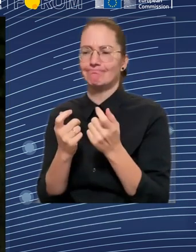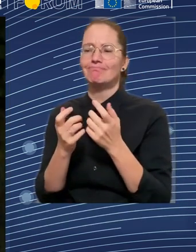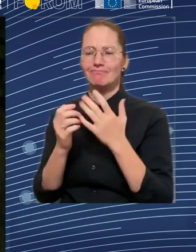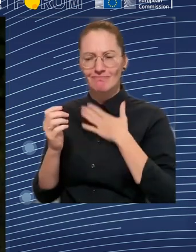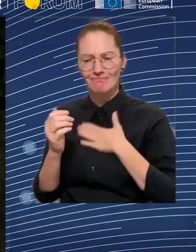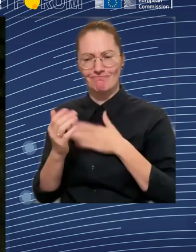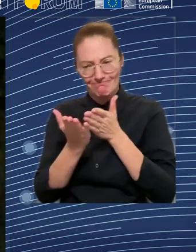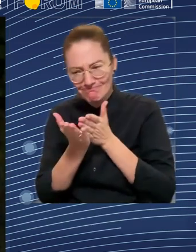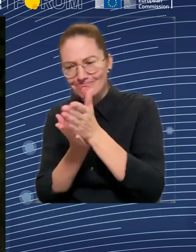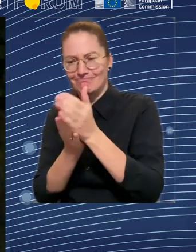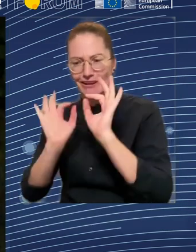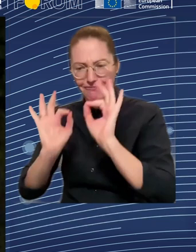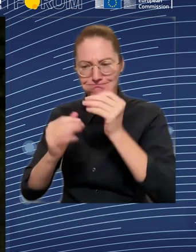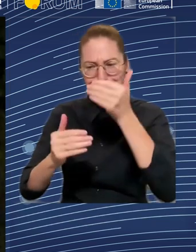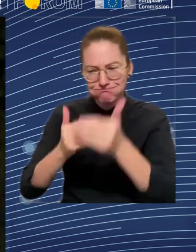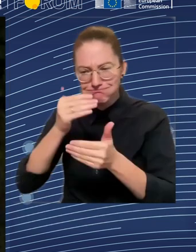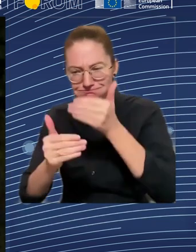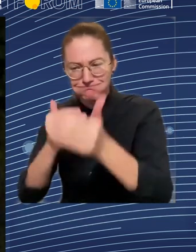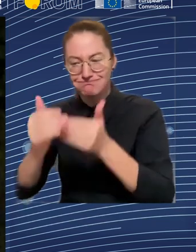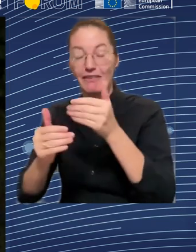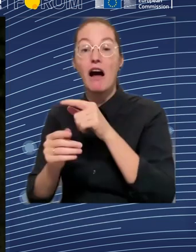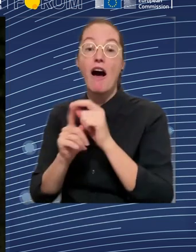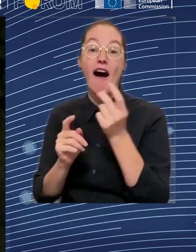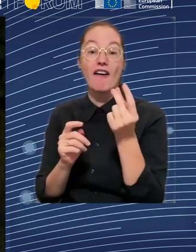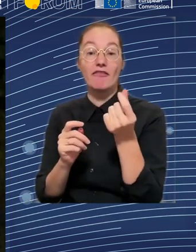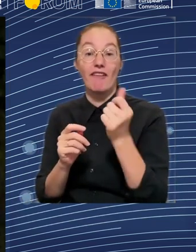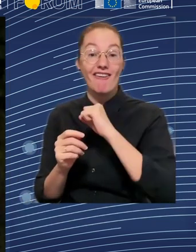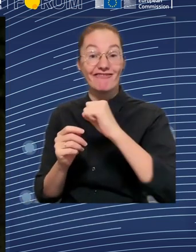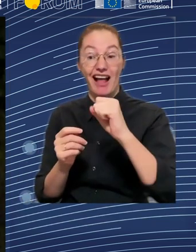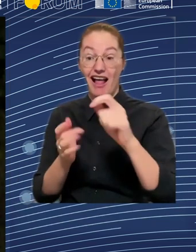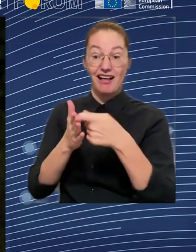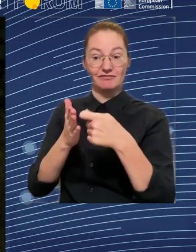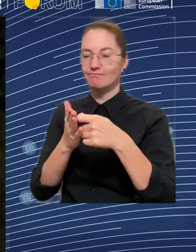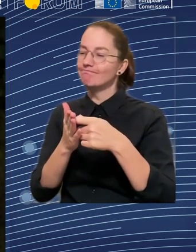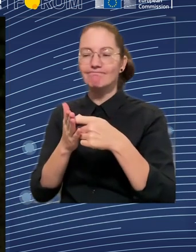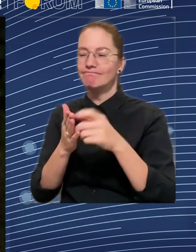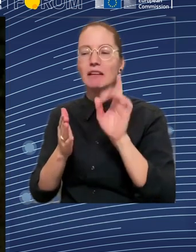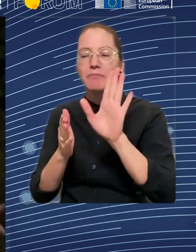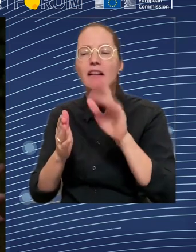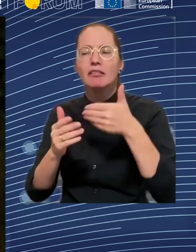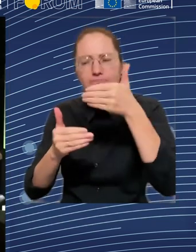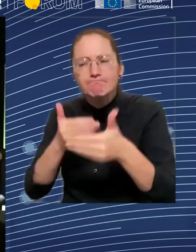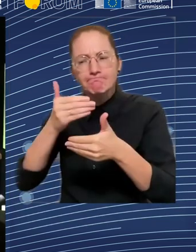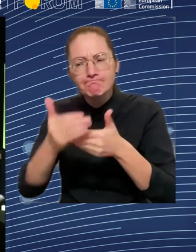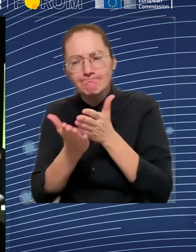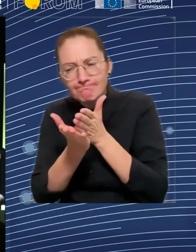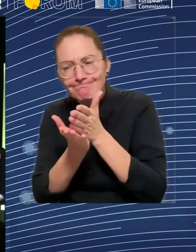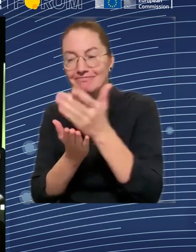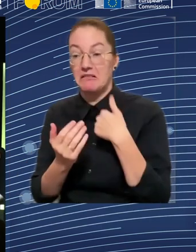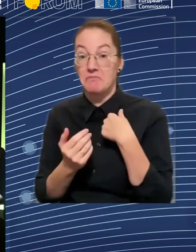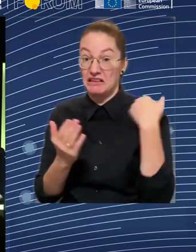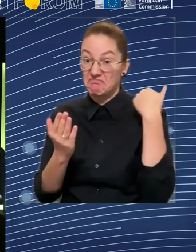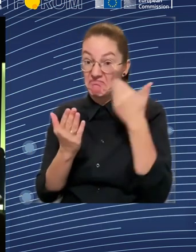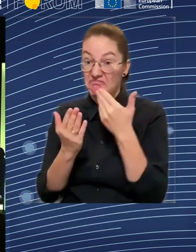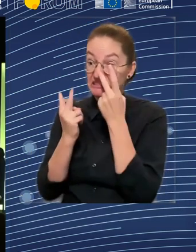temporary compensatory measures, which I think in the end is the wrong way to go. I will talk more about that later